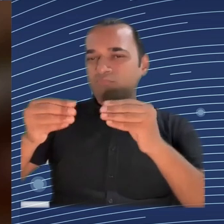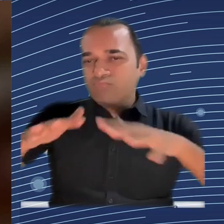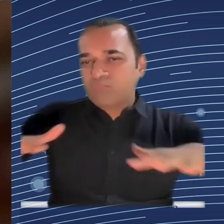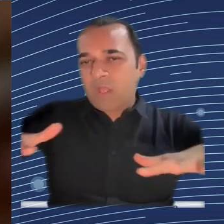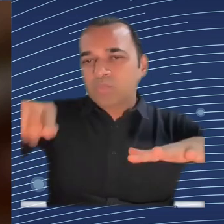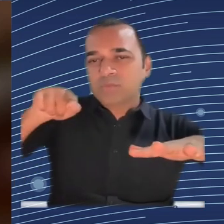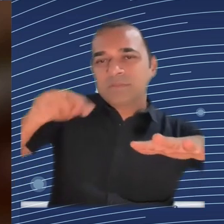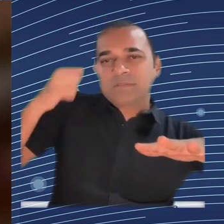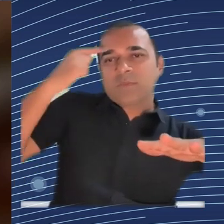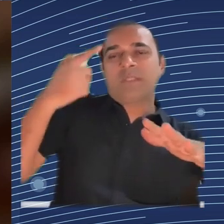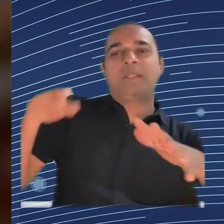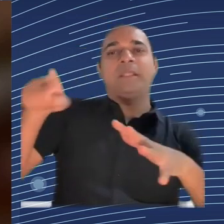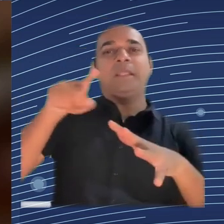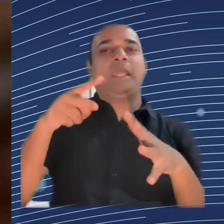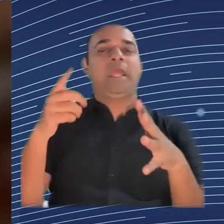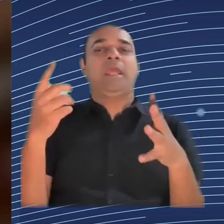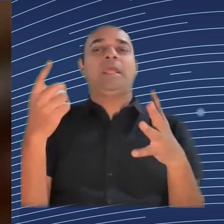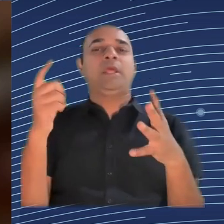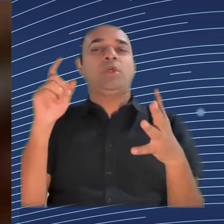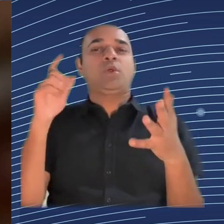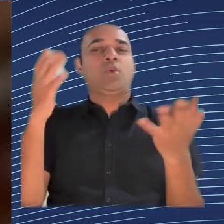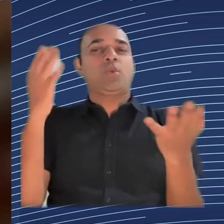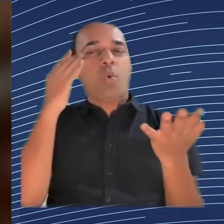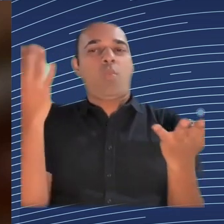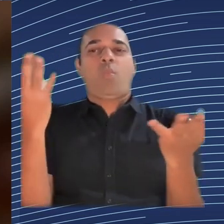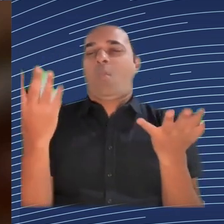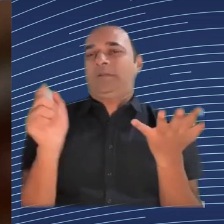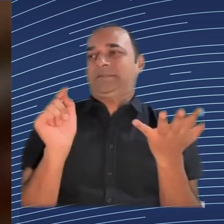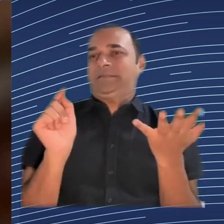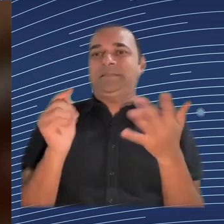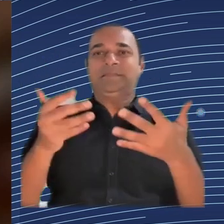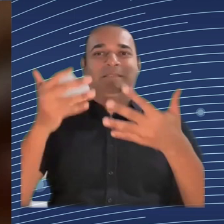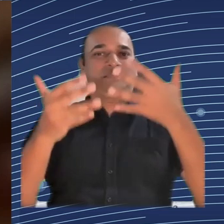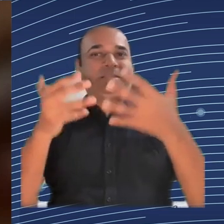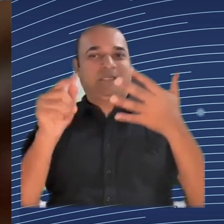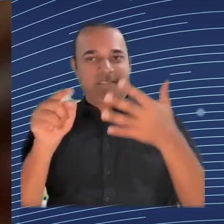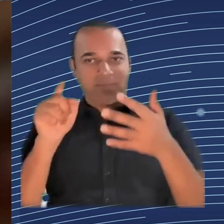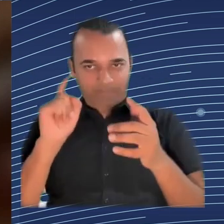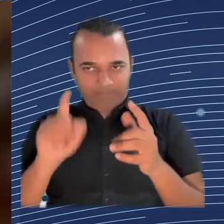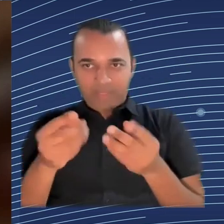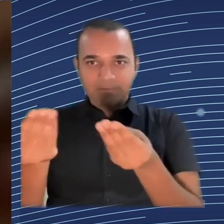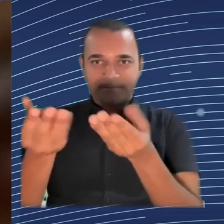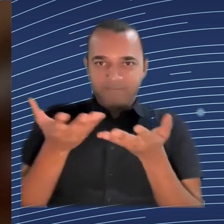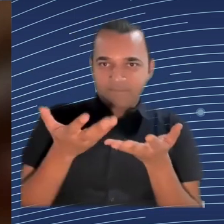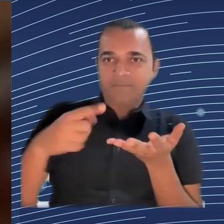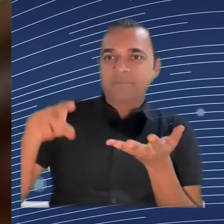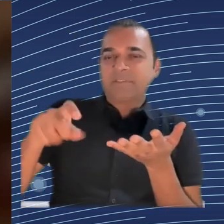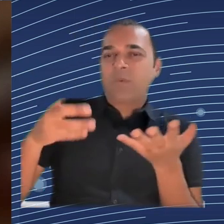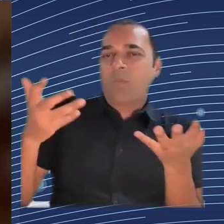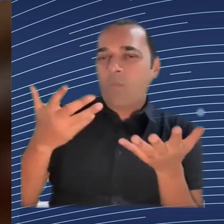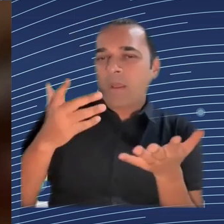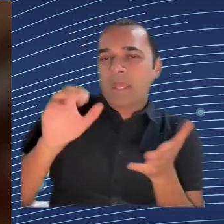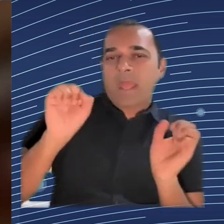But they are experts in what kind of fairness they could support. They know what kind of discrimination